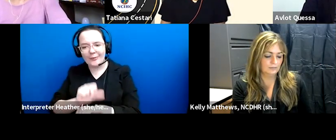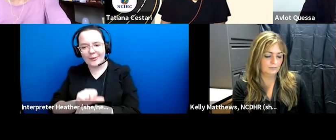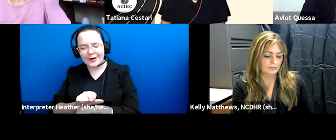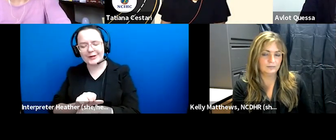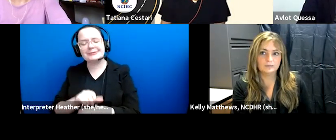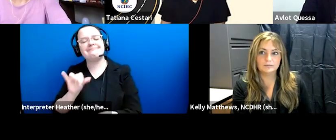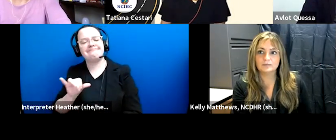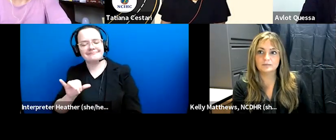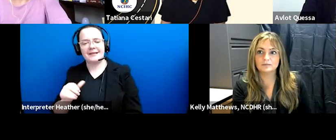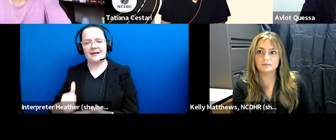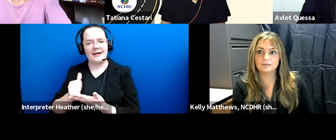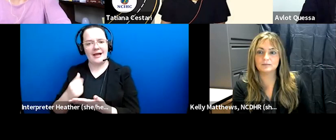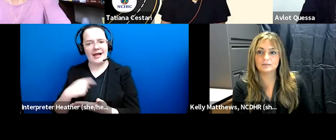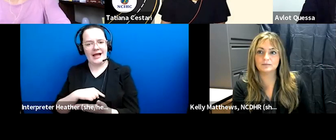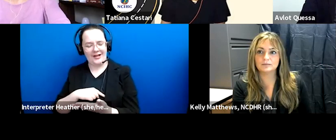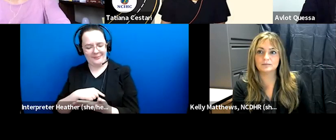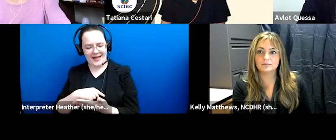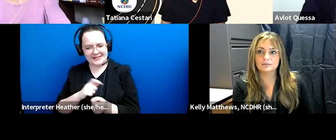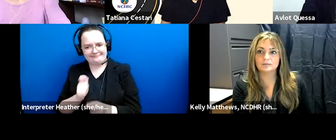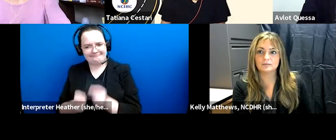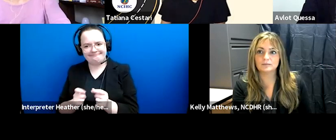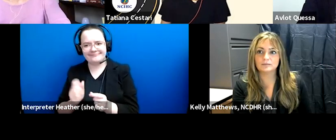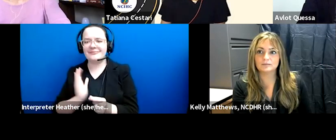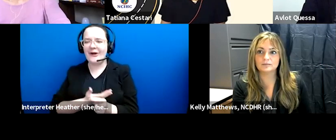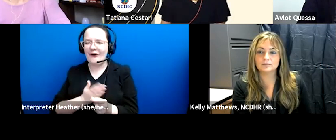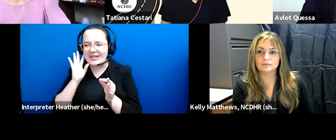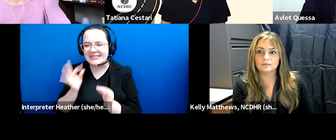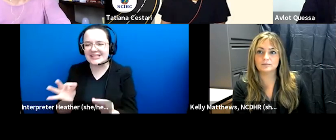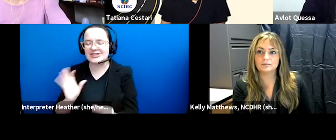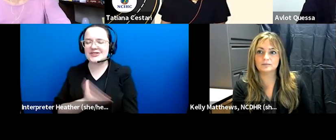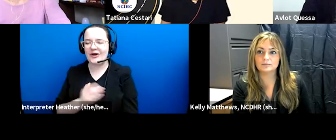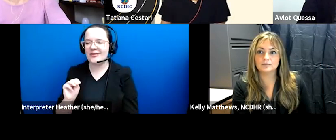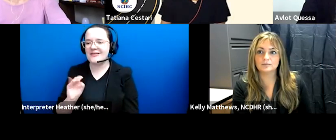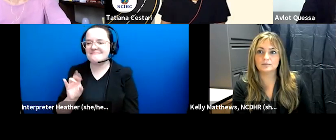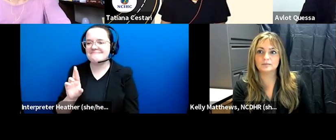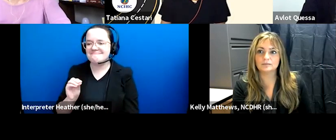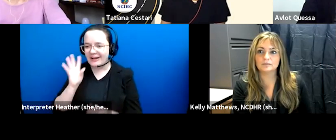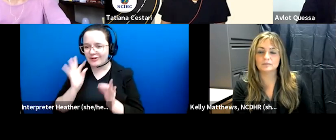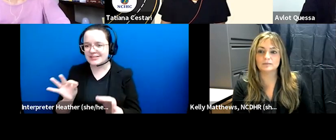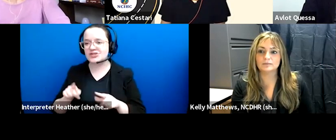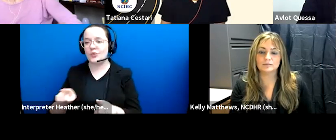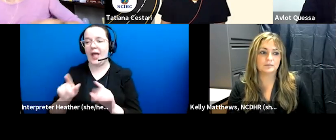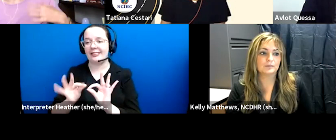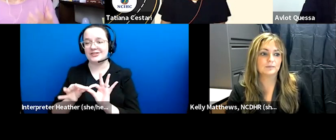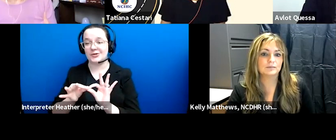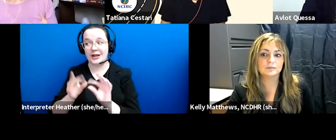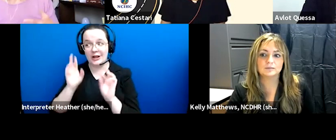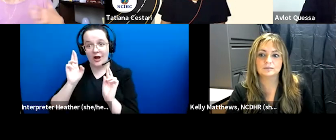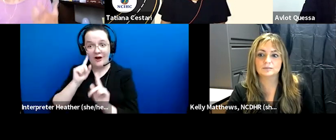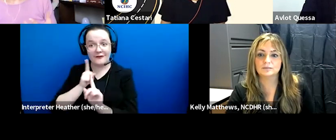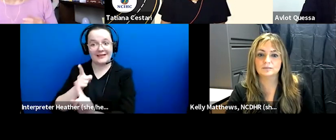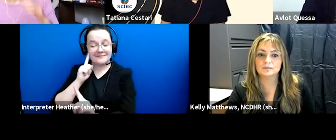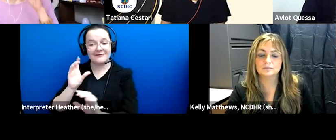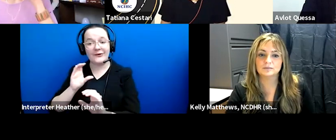refine the micro decisions that we make as we interpret um hopefully in the name of communicative